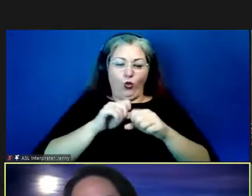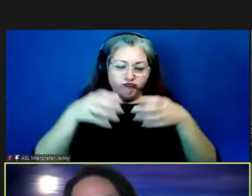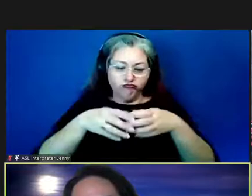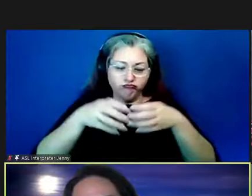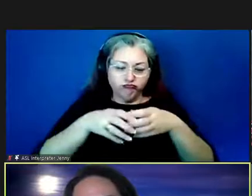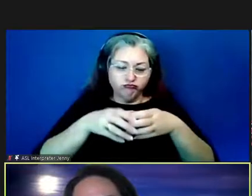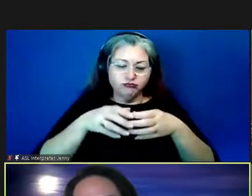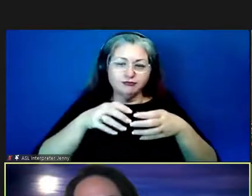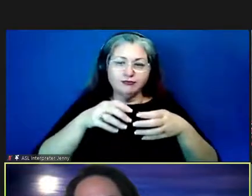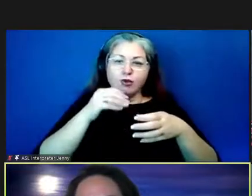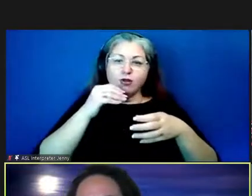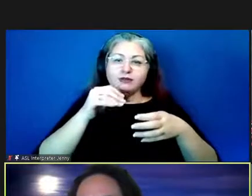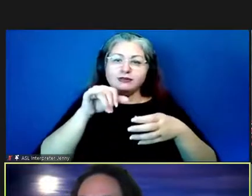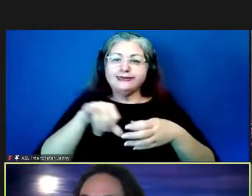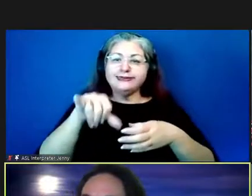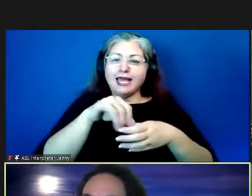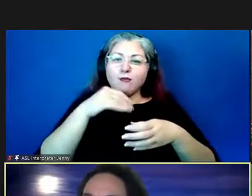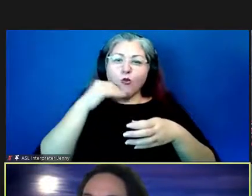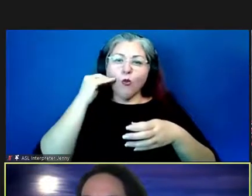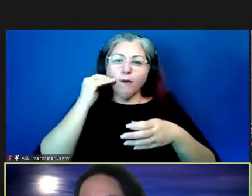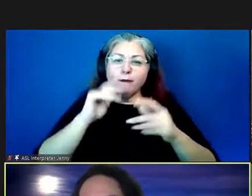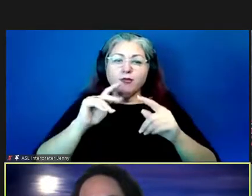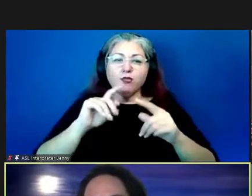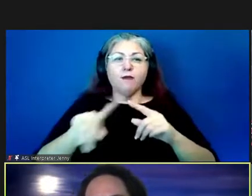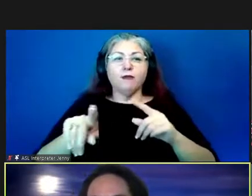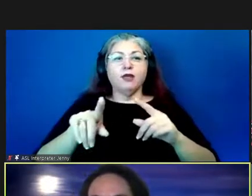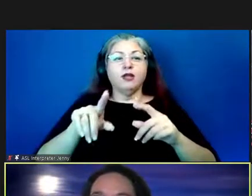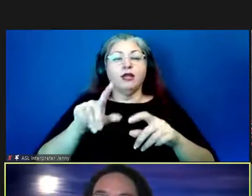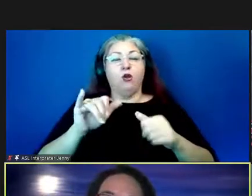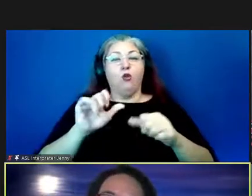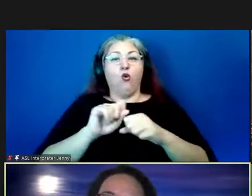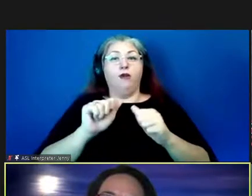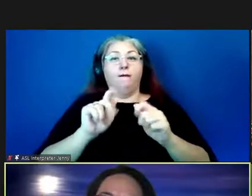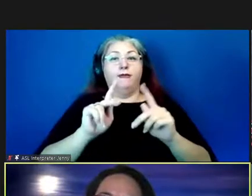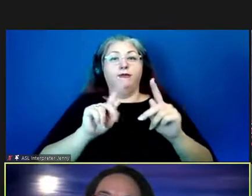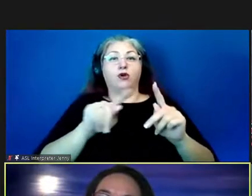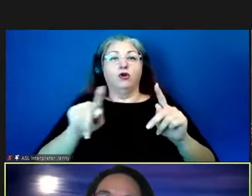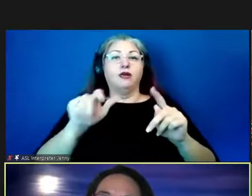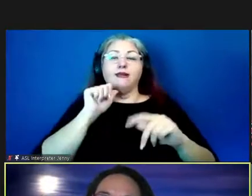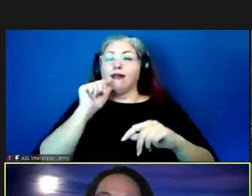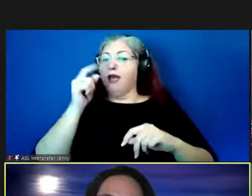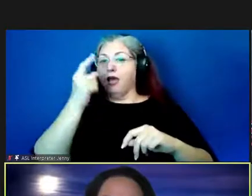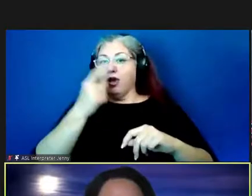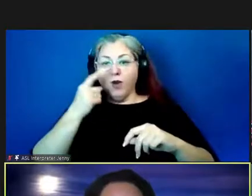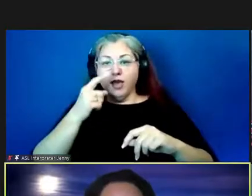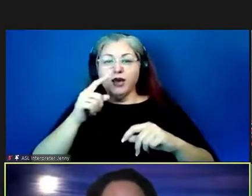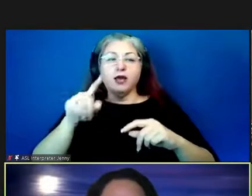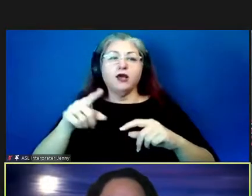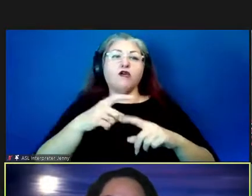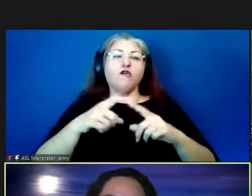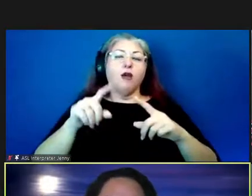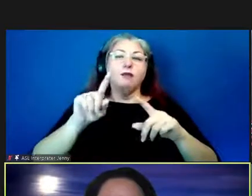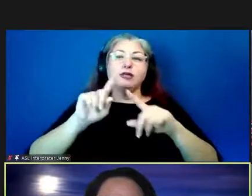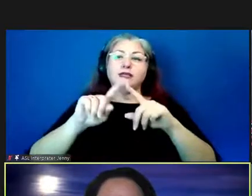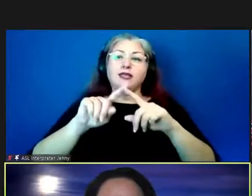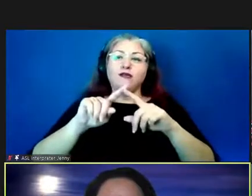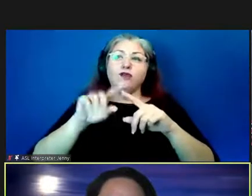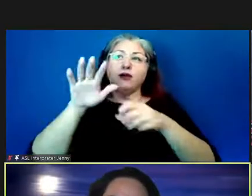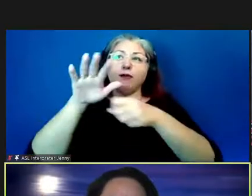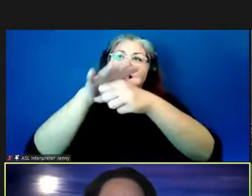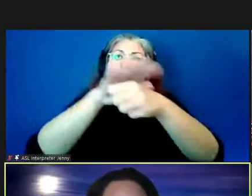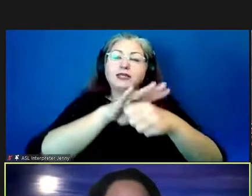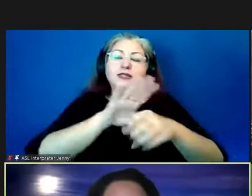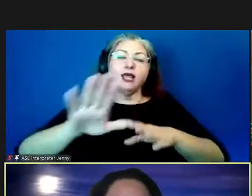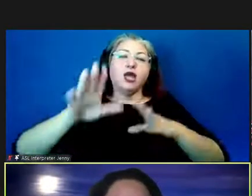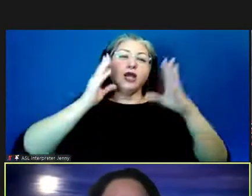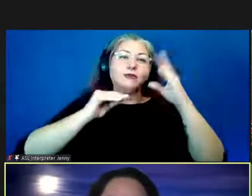also working with a group of people who aren't hawaiian who are from different places and have different experiences